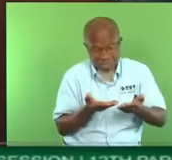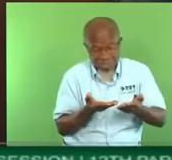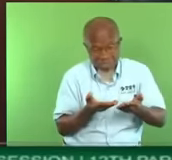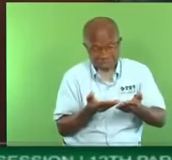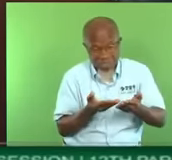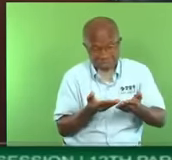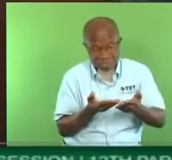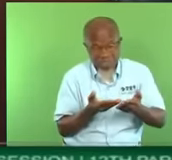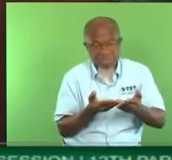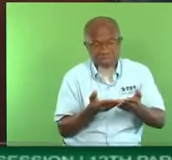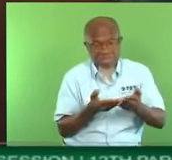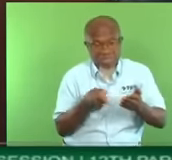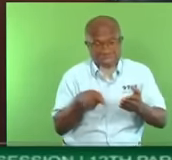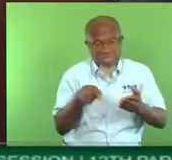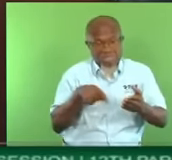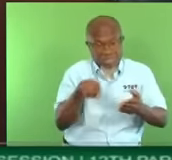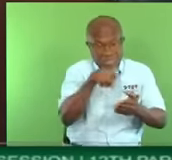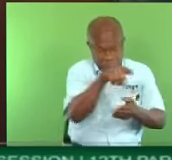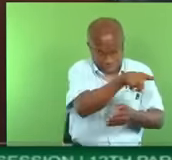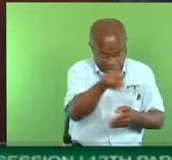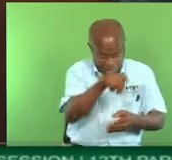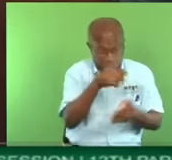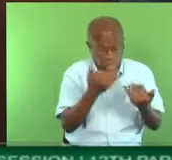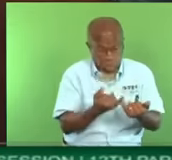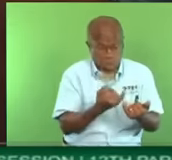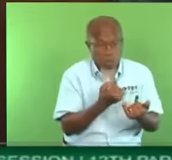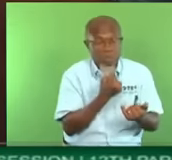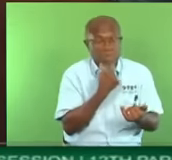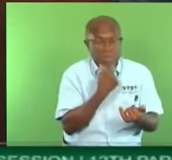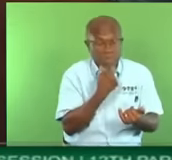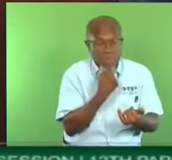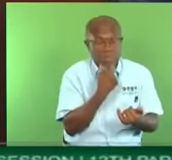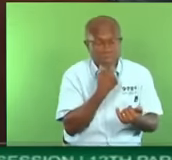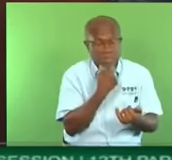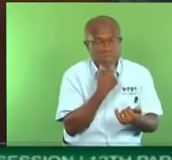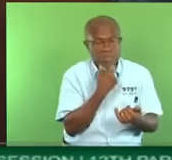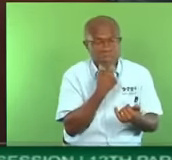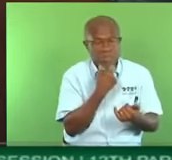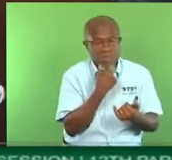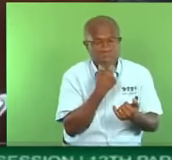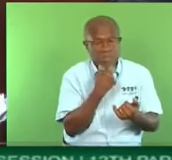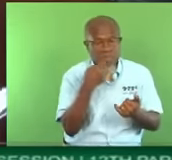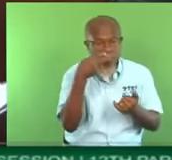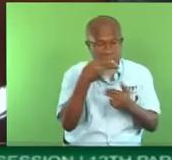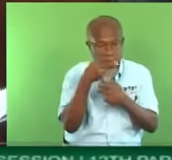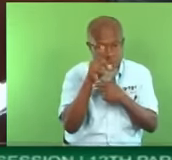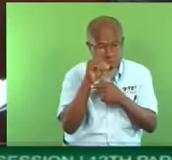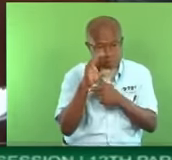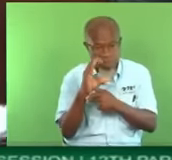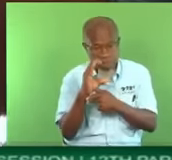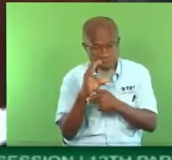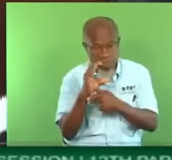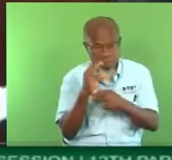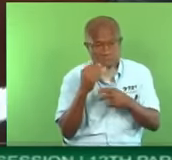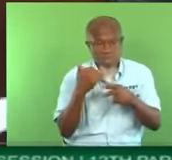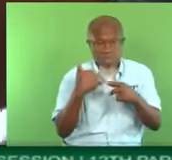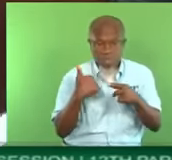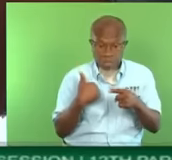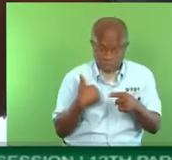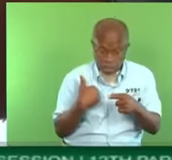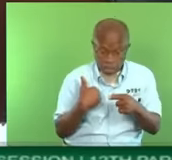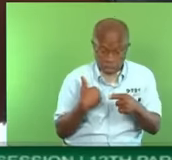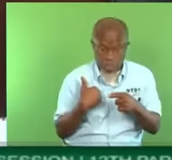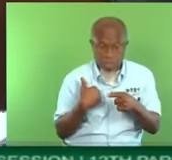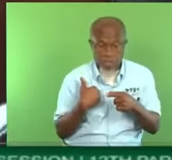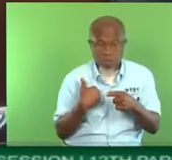They are now telling the consultant is now telling the HTC they have an option to demolish 100